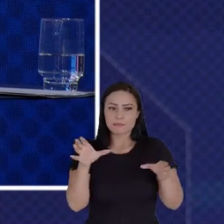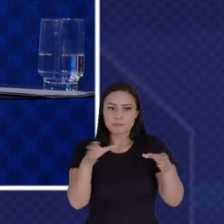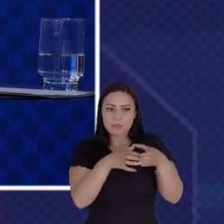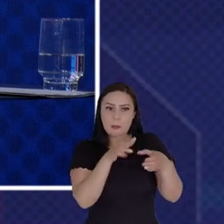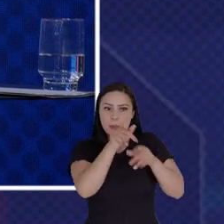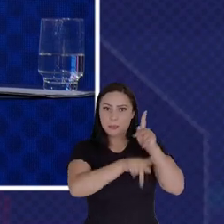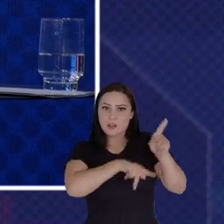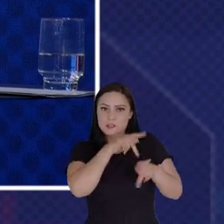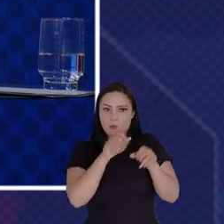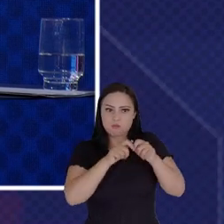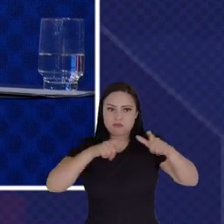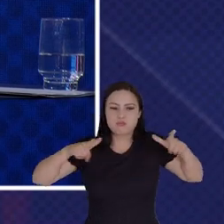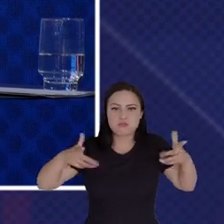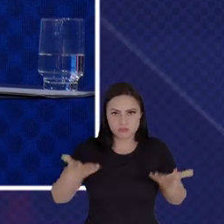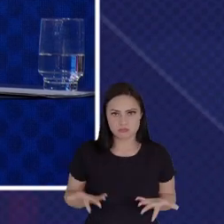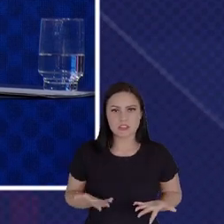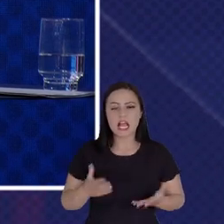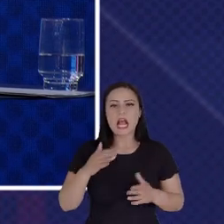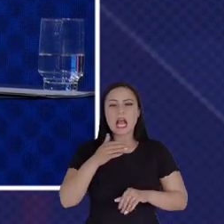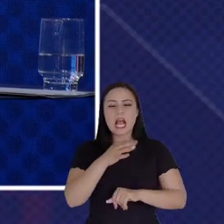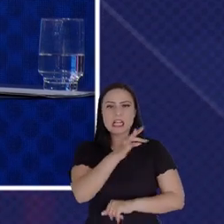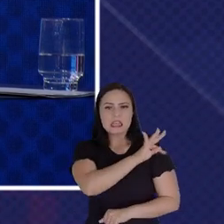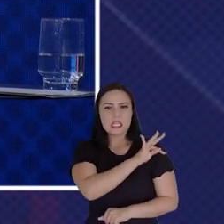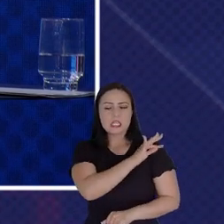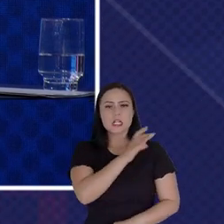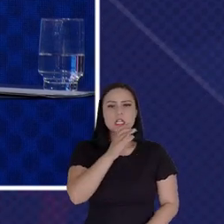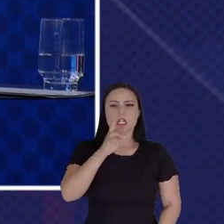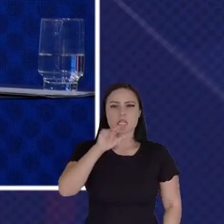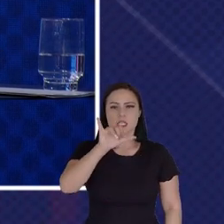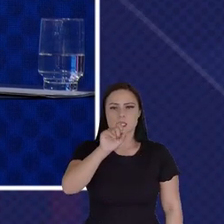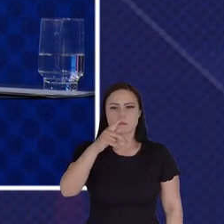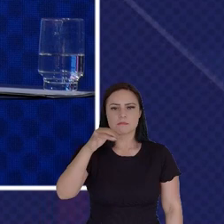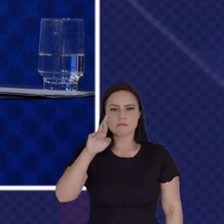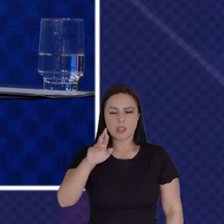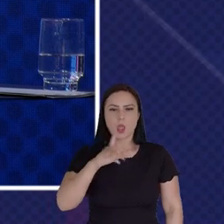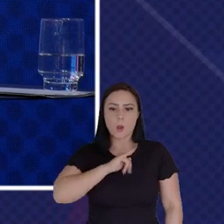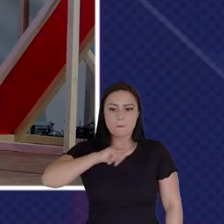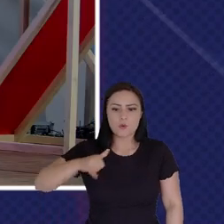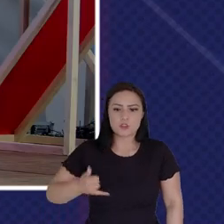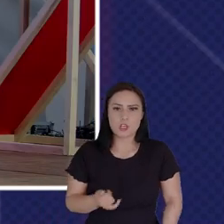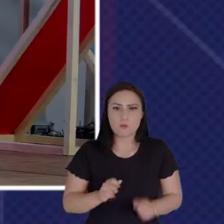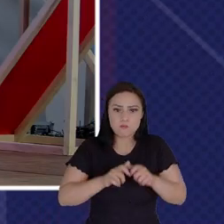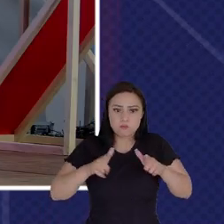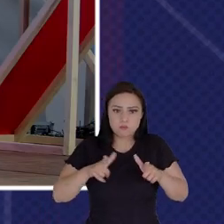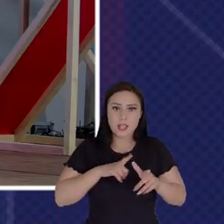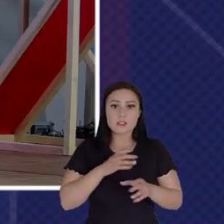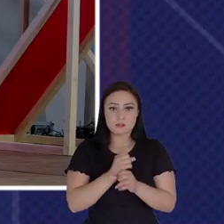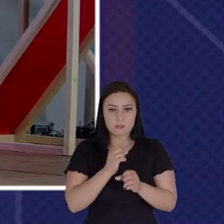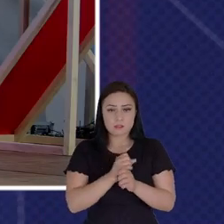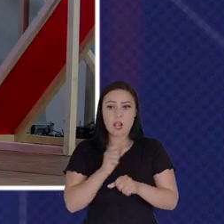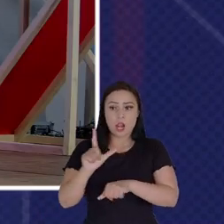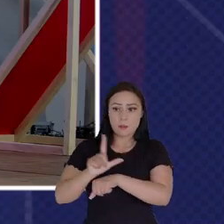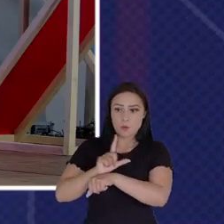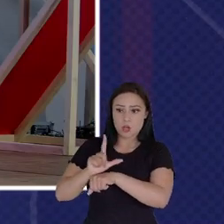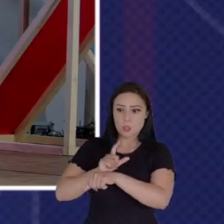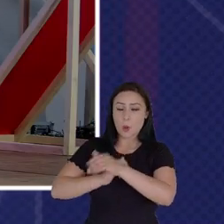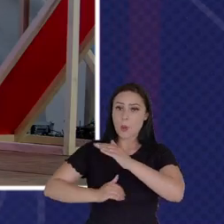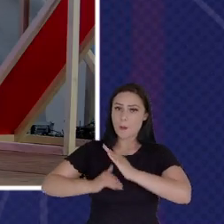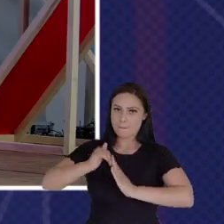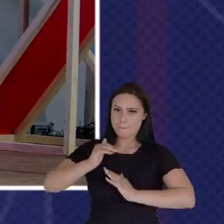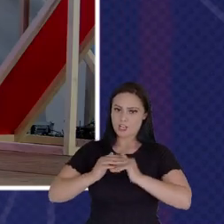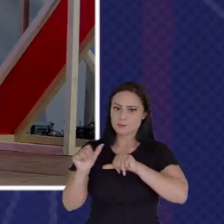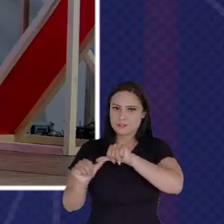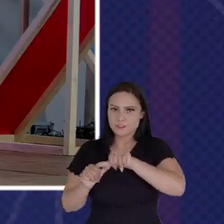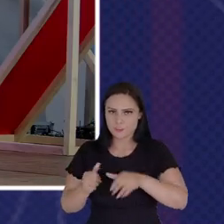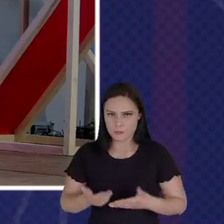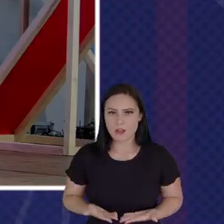Absolutely An Opportunity To Try To Translate As Quickly As Possible From The Lab To The Clinic Excellent So The Adoption Also The Adoption